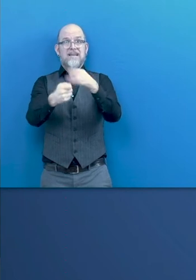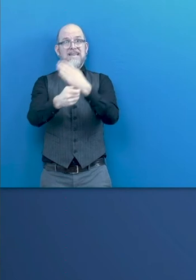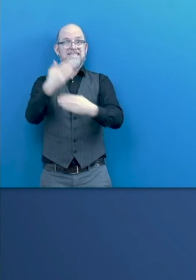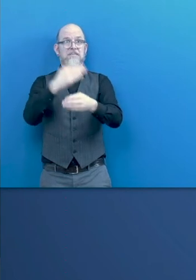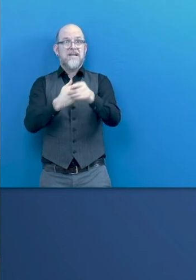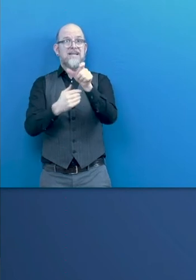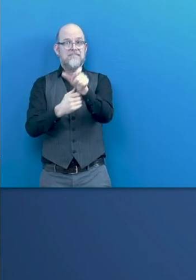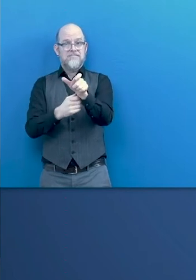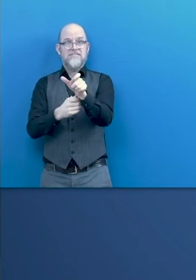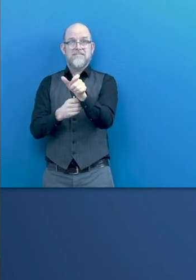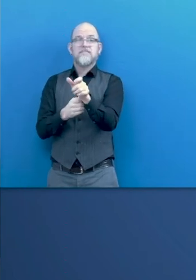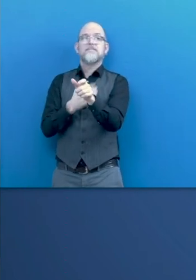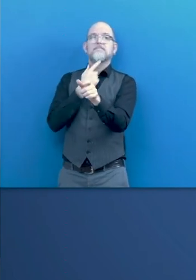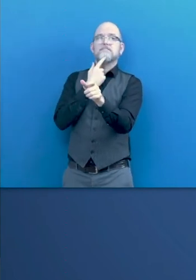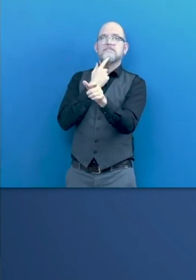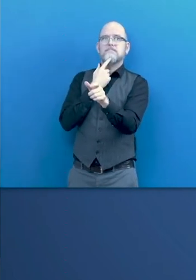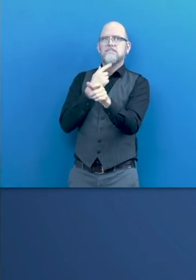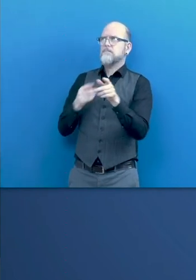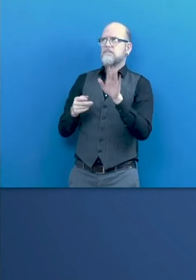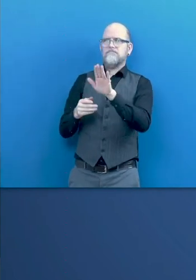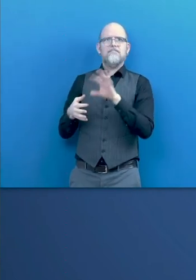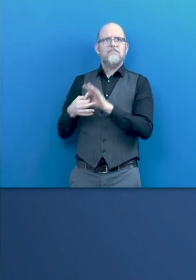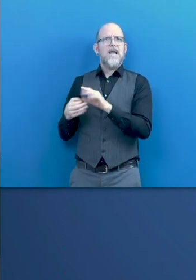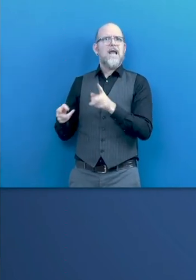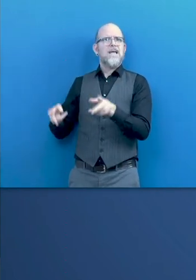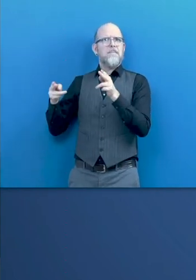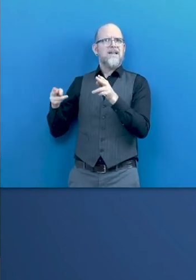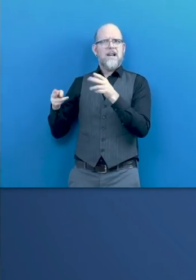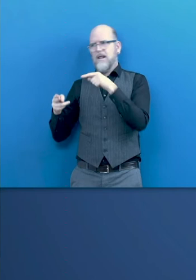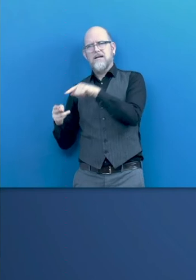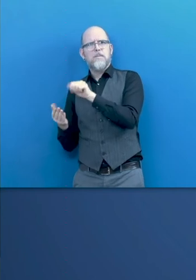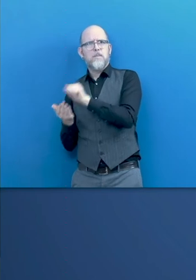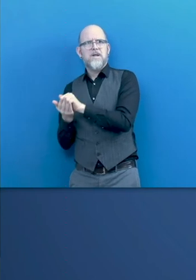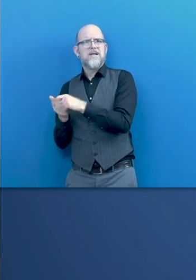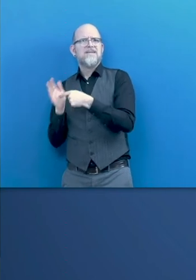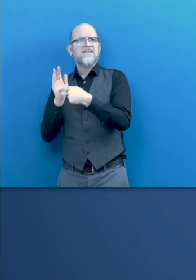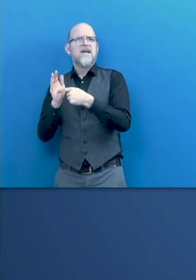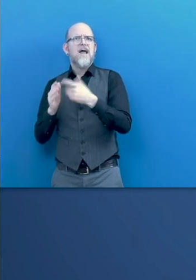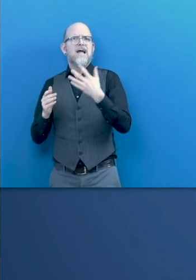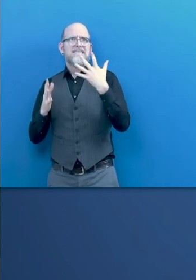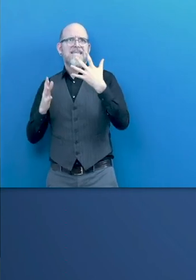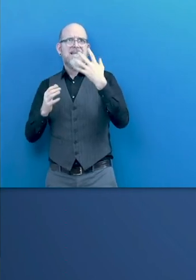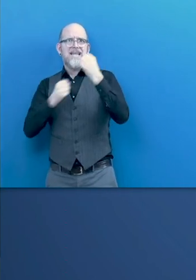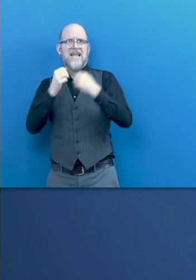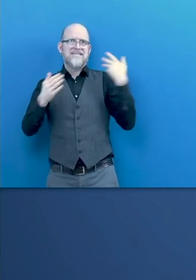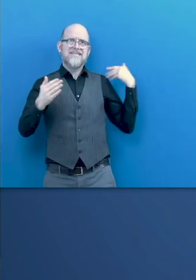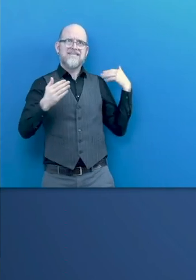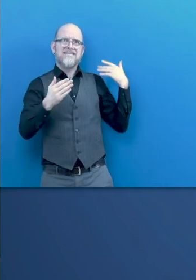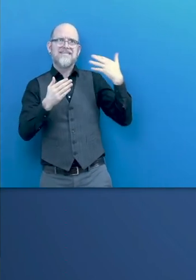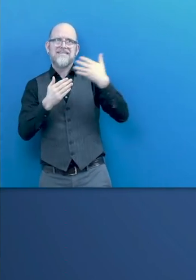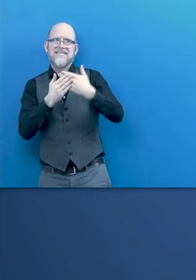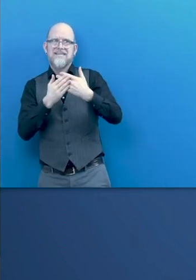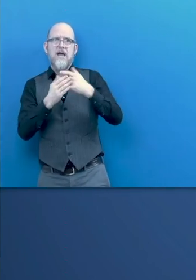you will find how the last decades digitalization has accelerated the path of change in industries,